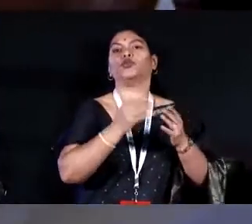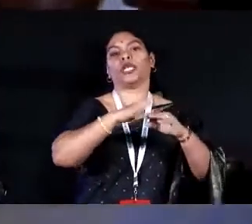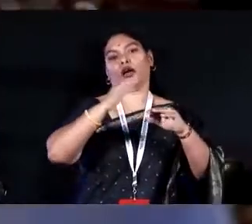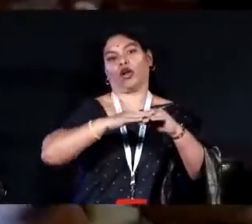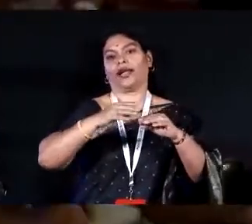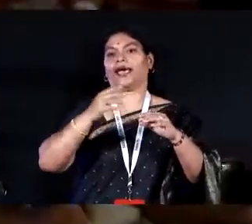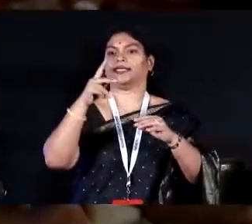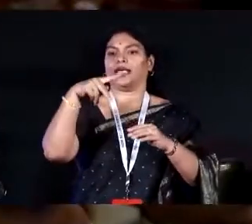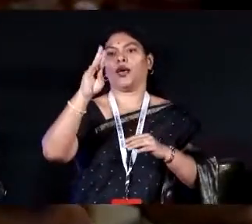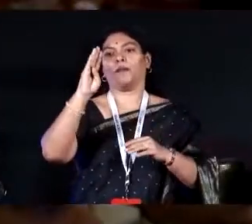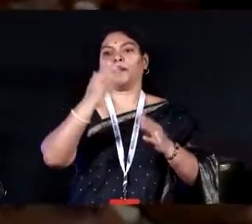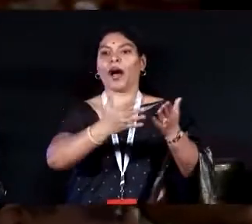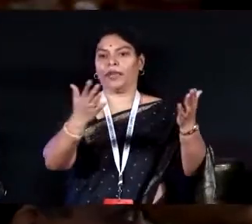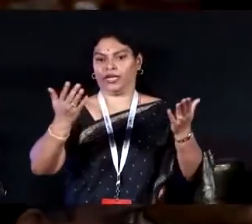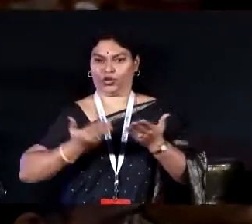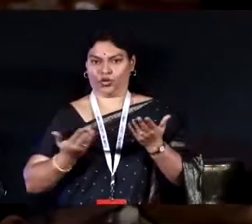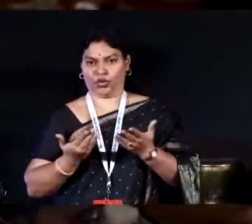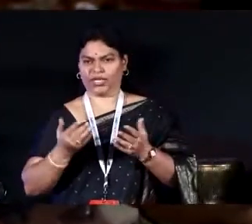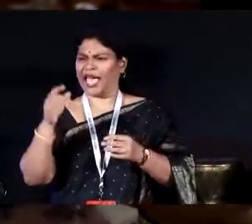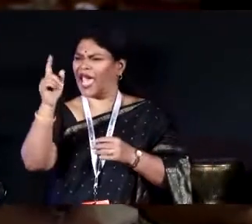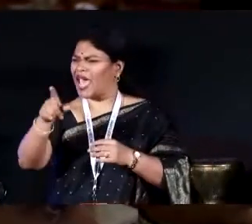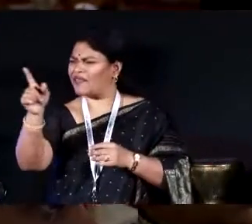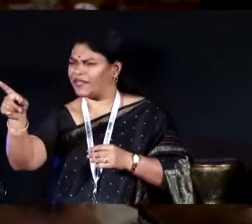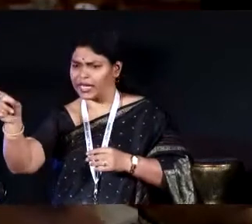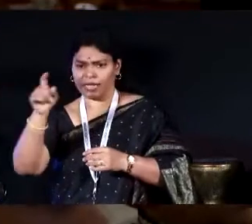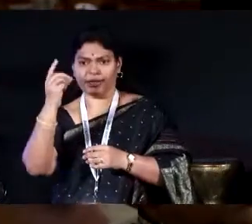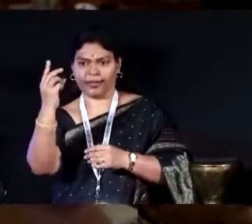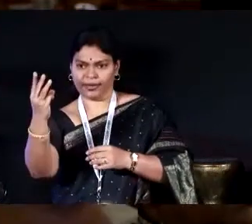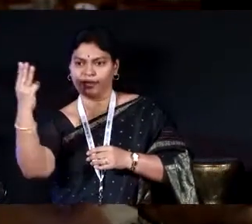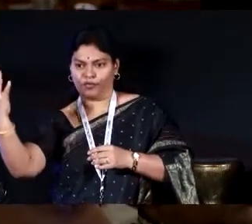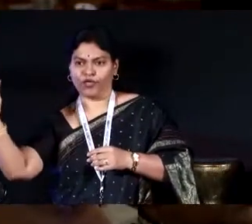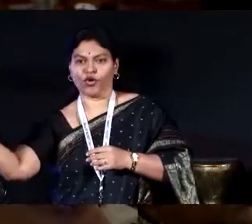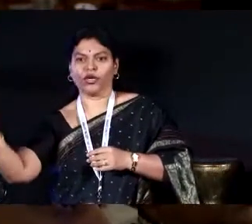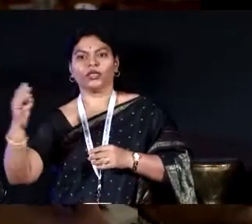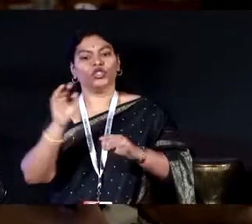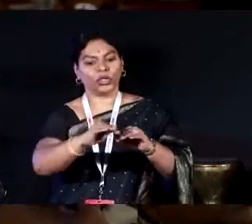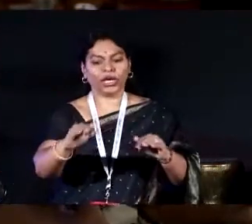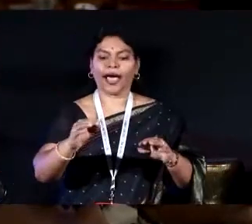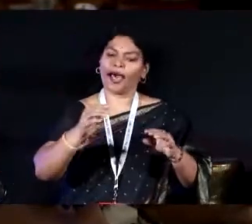here. Every third, fourth kid you find wearing glasses.